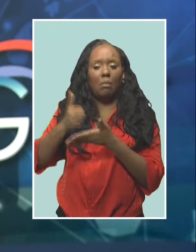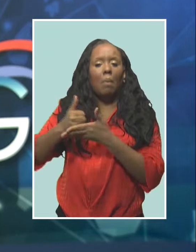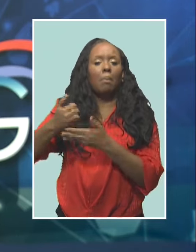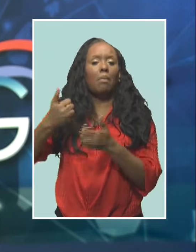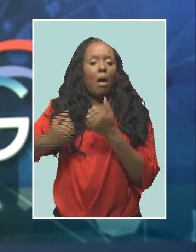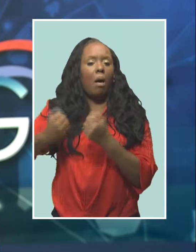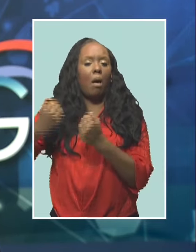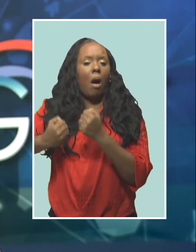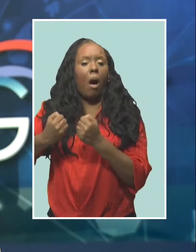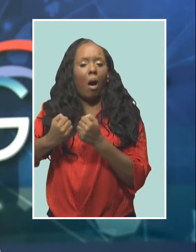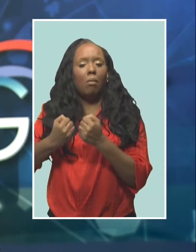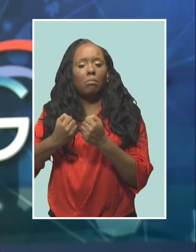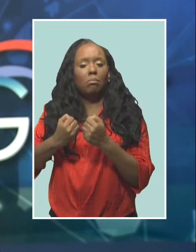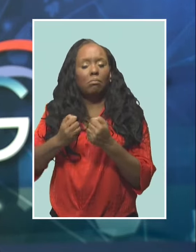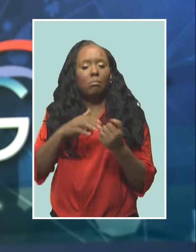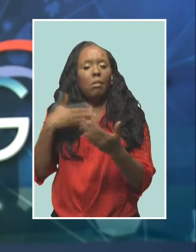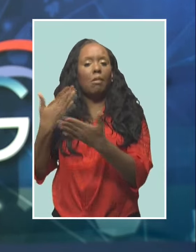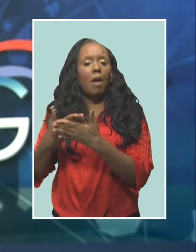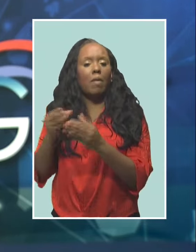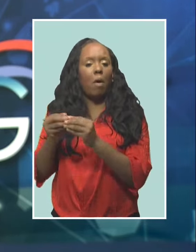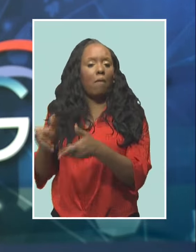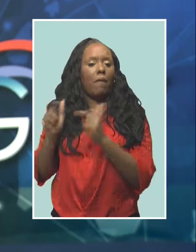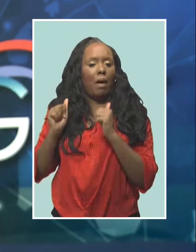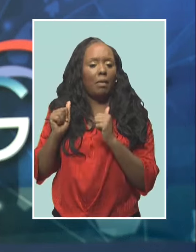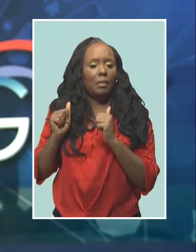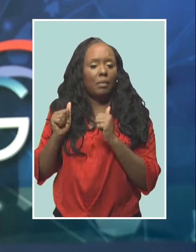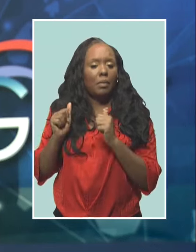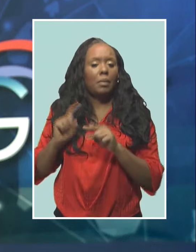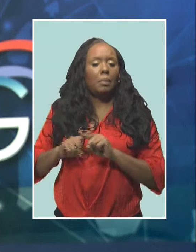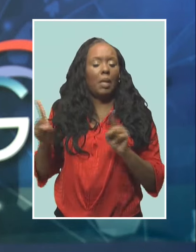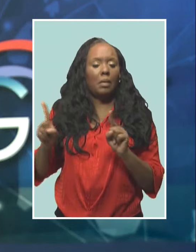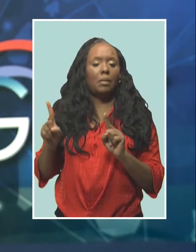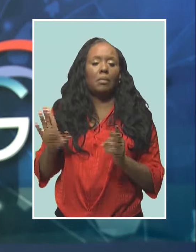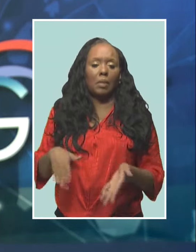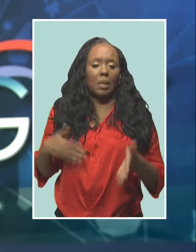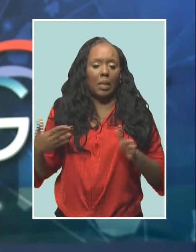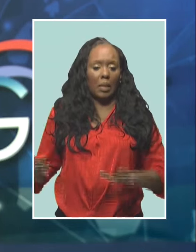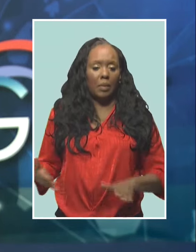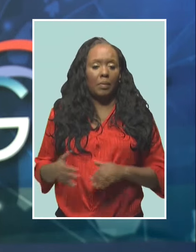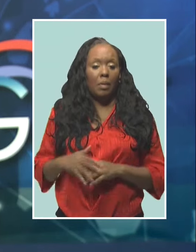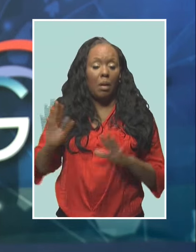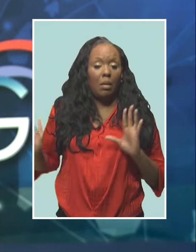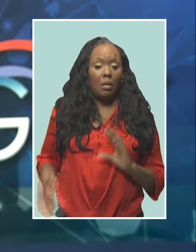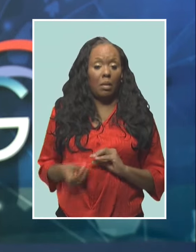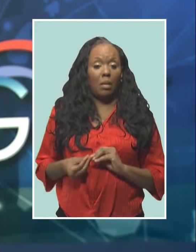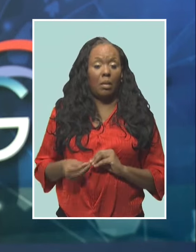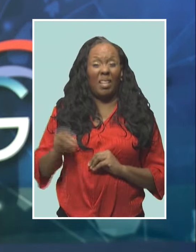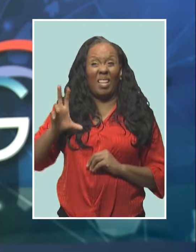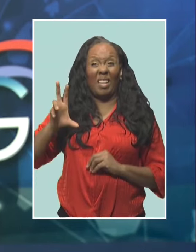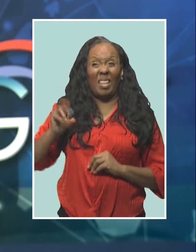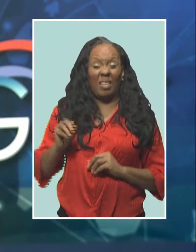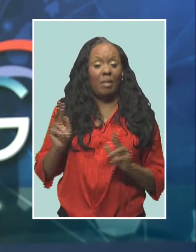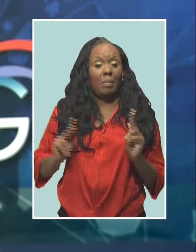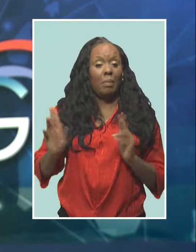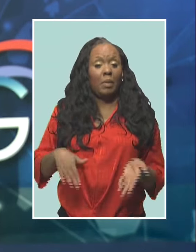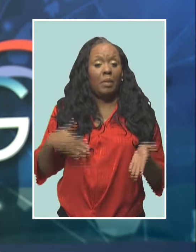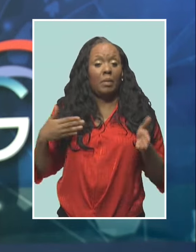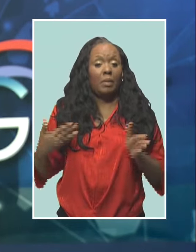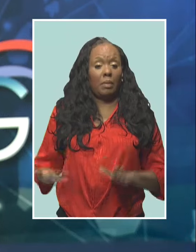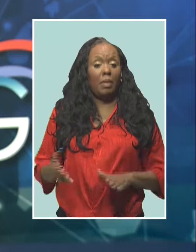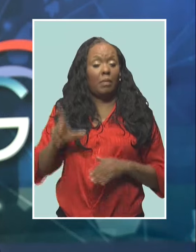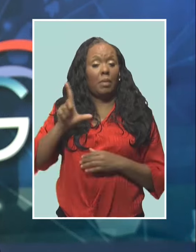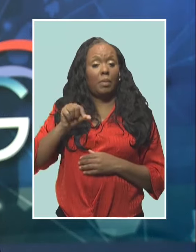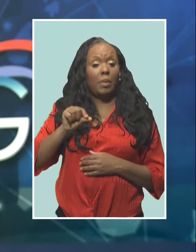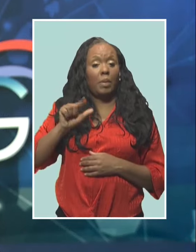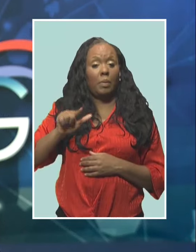Investigations are continuing into this matter. And this latest shooting death brings Barbados' homicide tolls so far for 2024